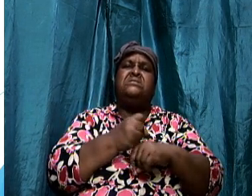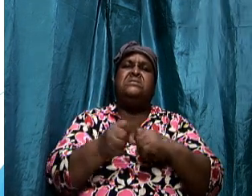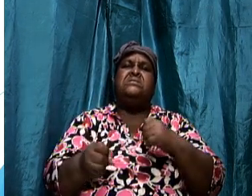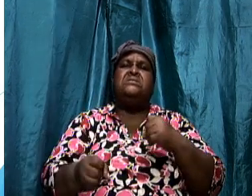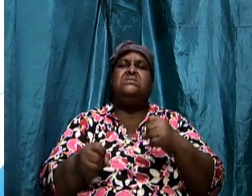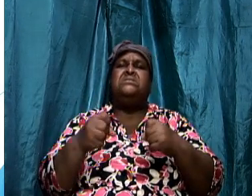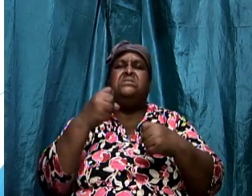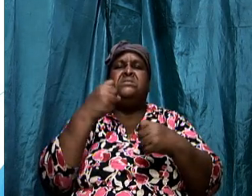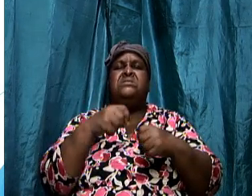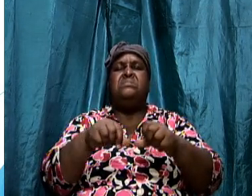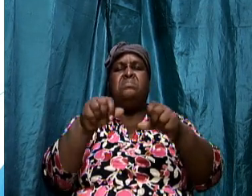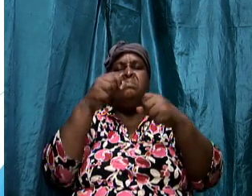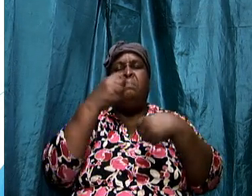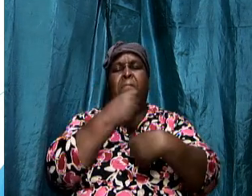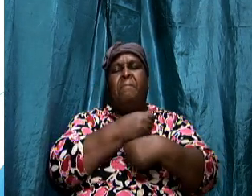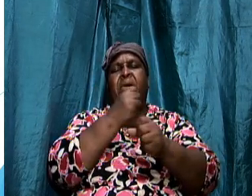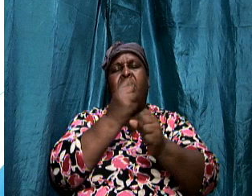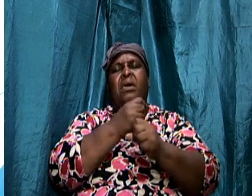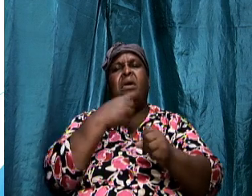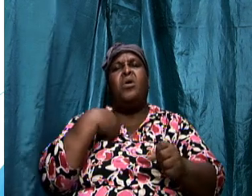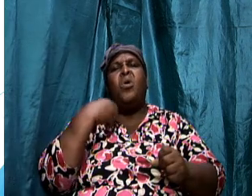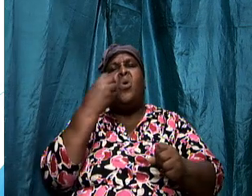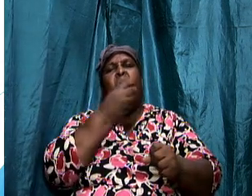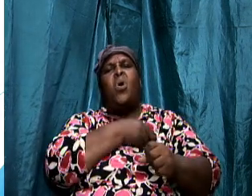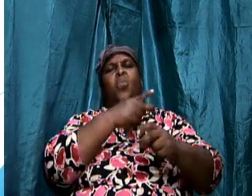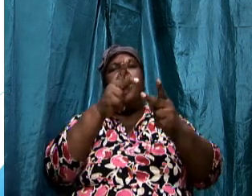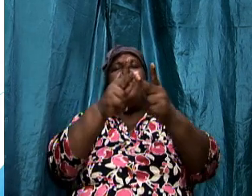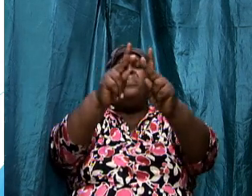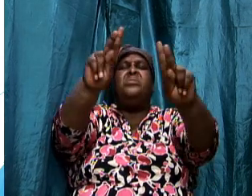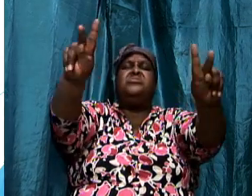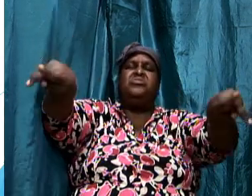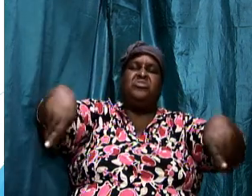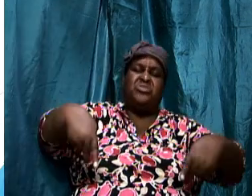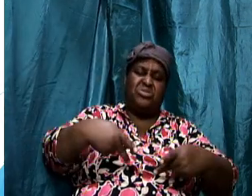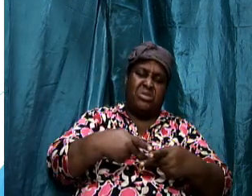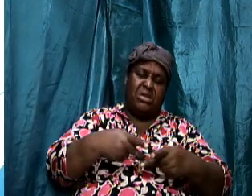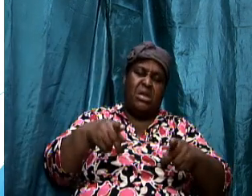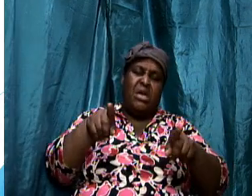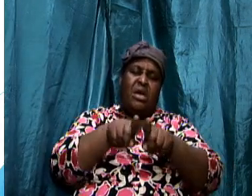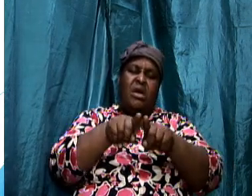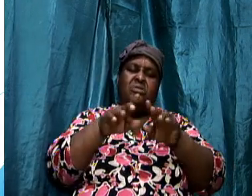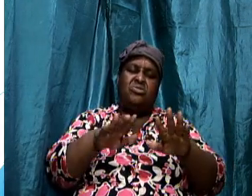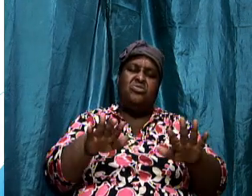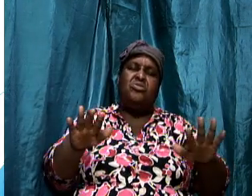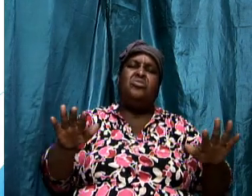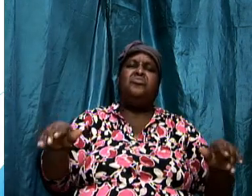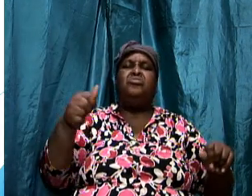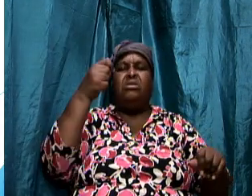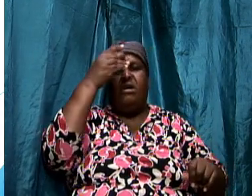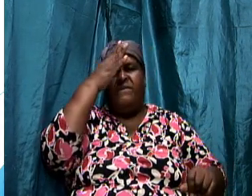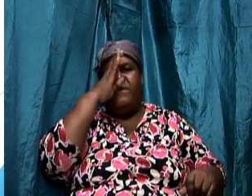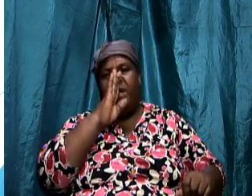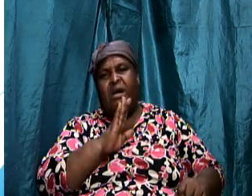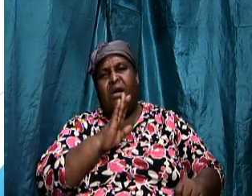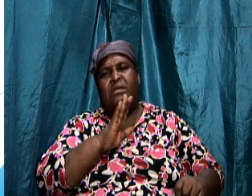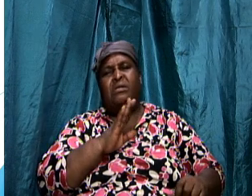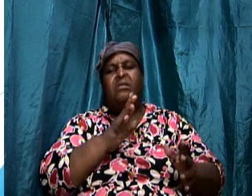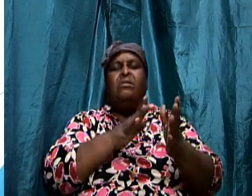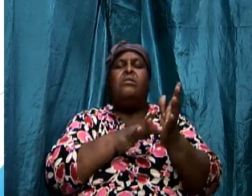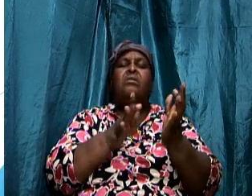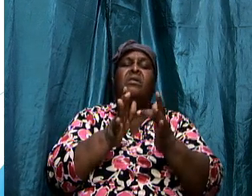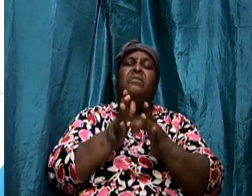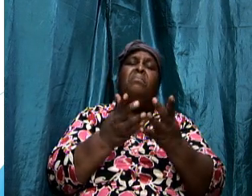to maintain our position as sons of god you know the bible tells us the kingdom of god suffered